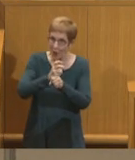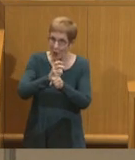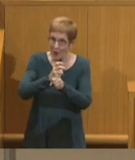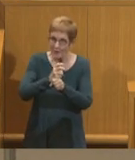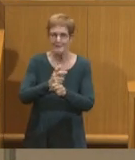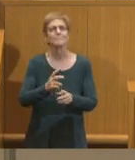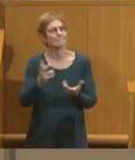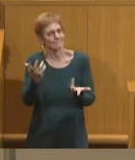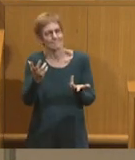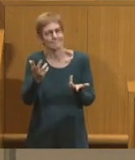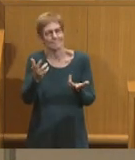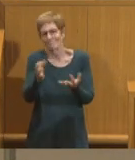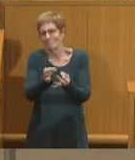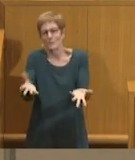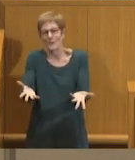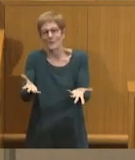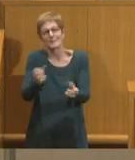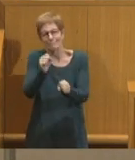worth it.